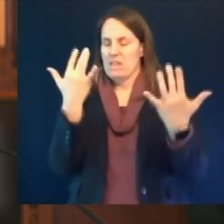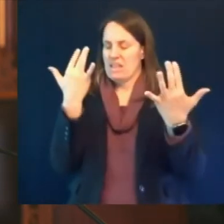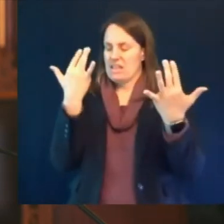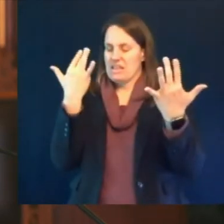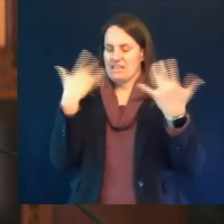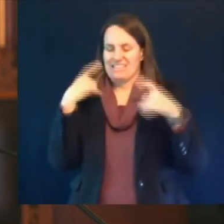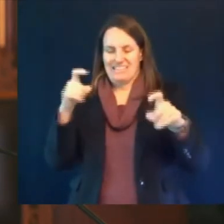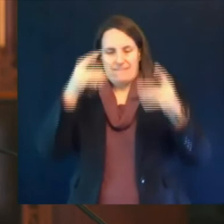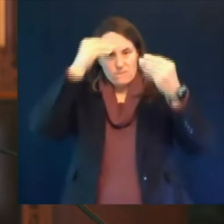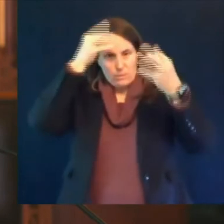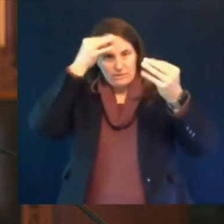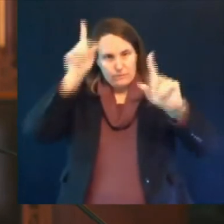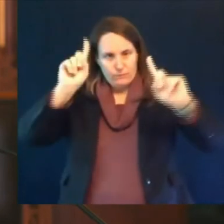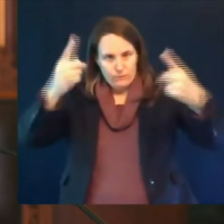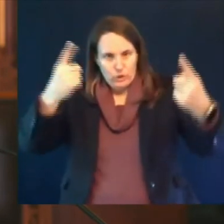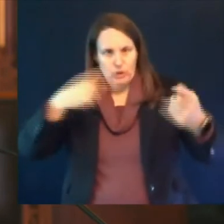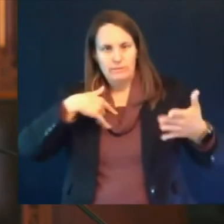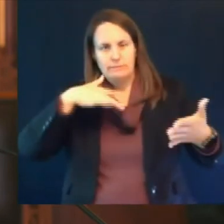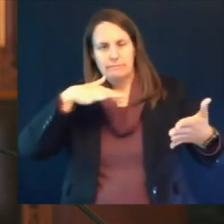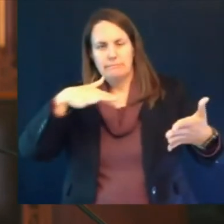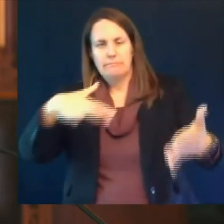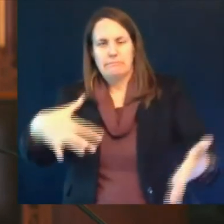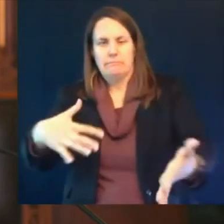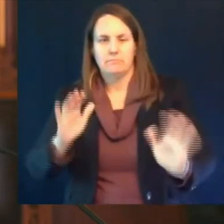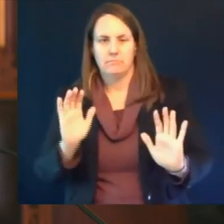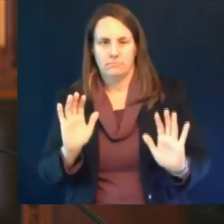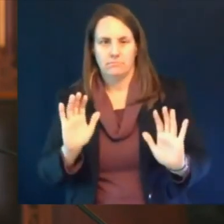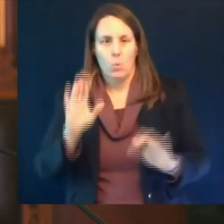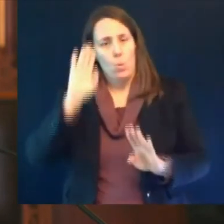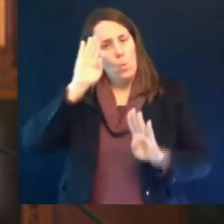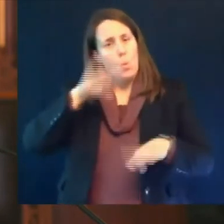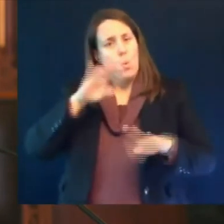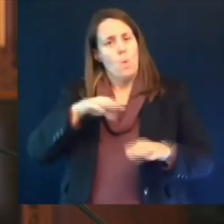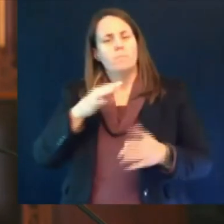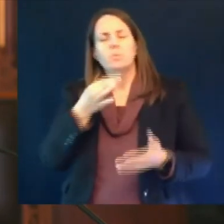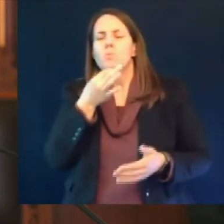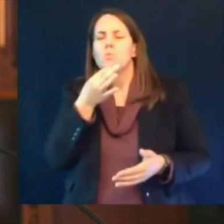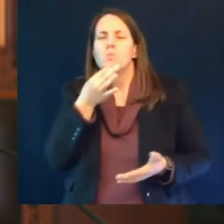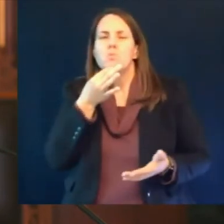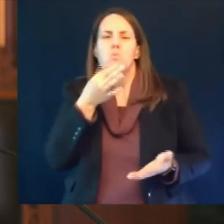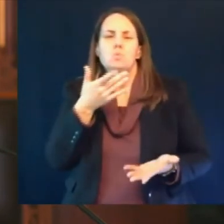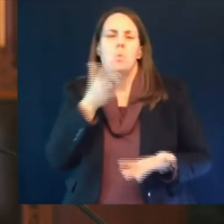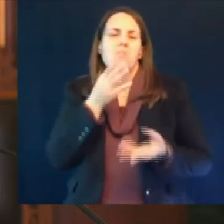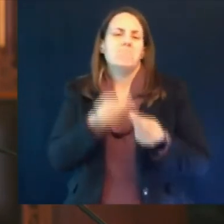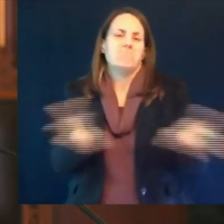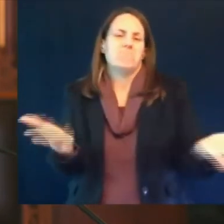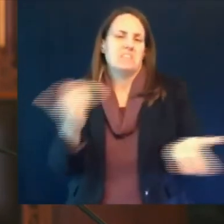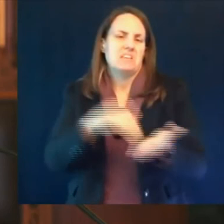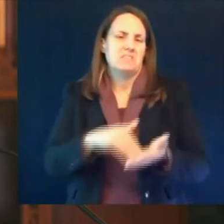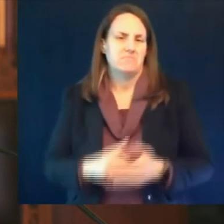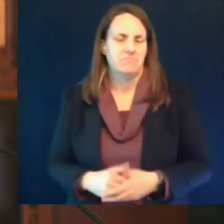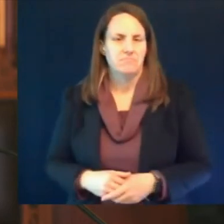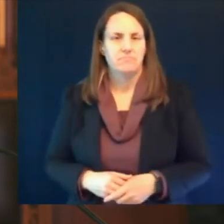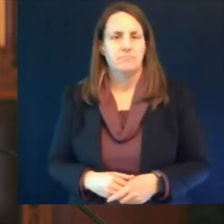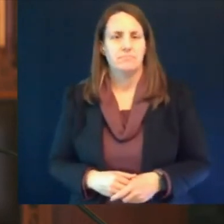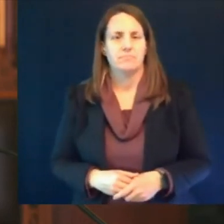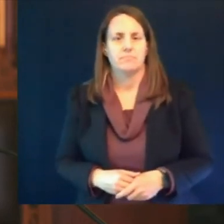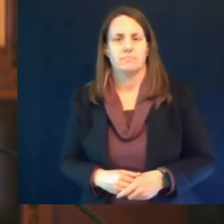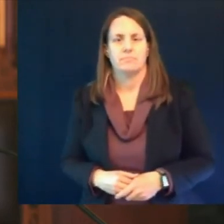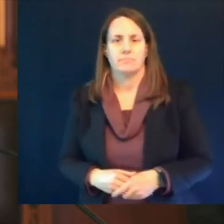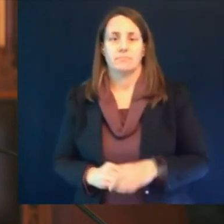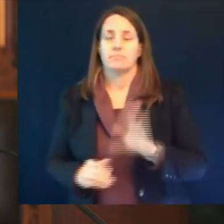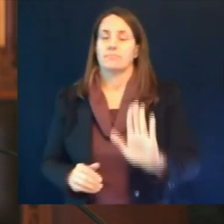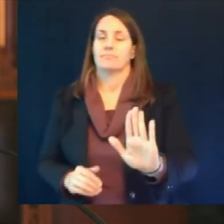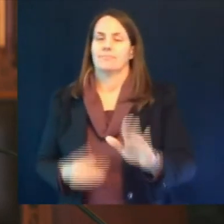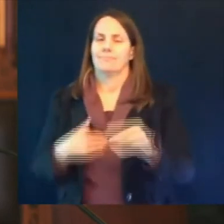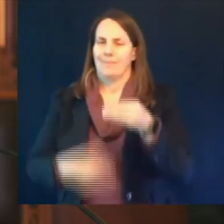back to using this vaccine fairly soon but i will clarify any decision about doing that